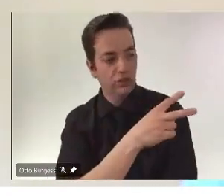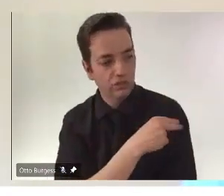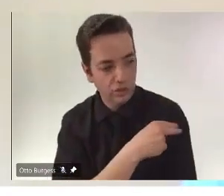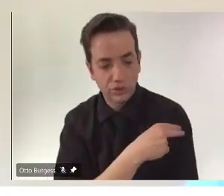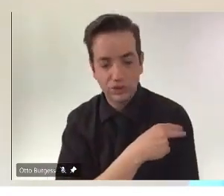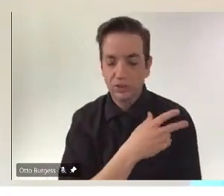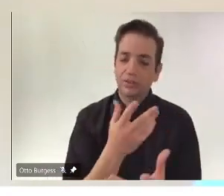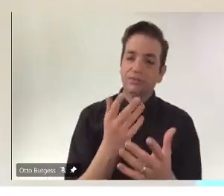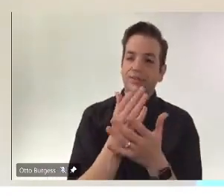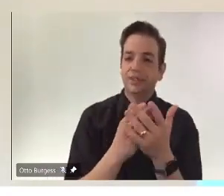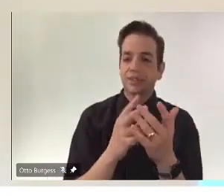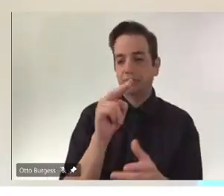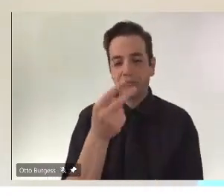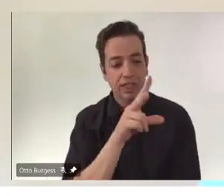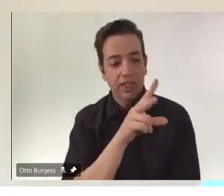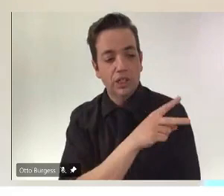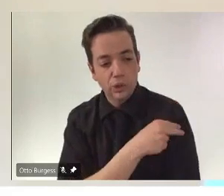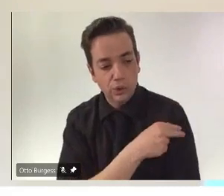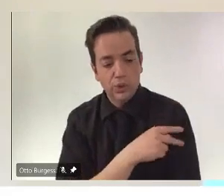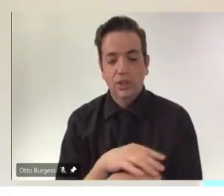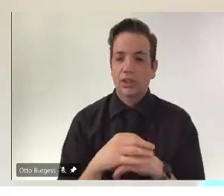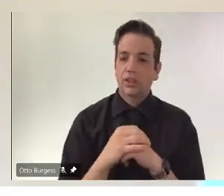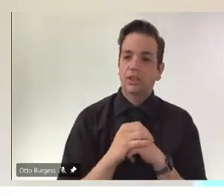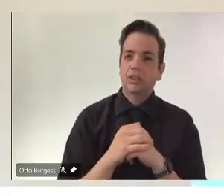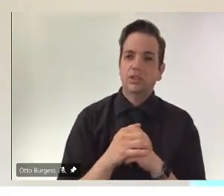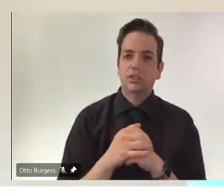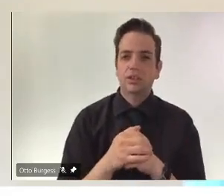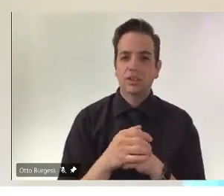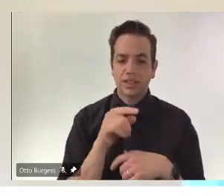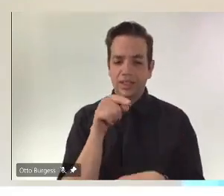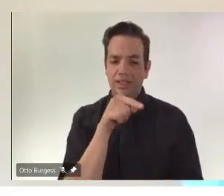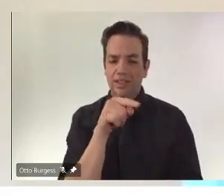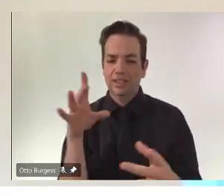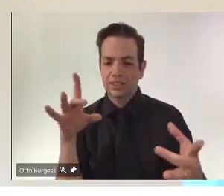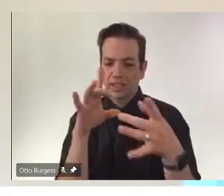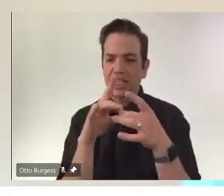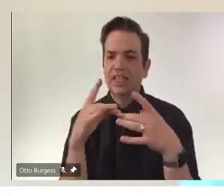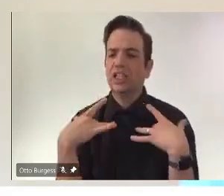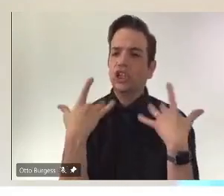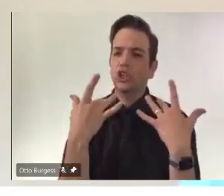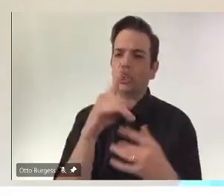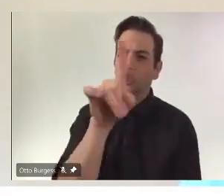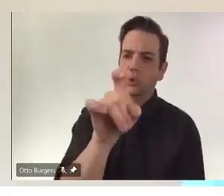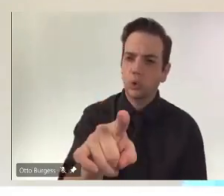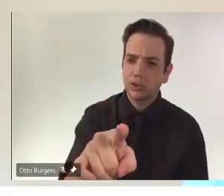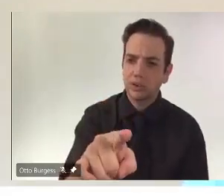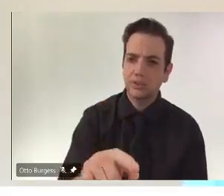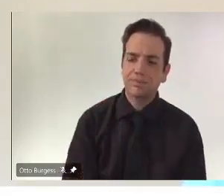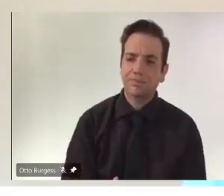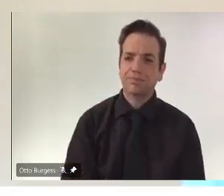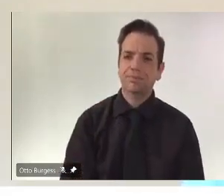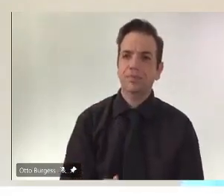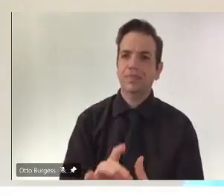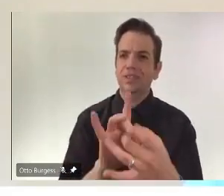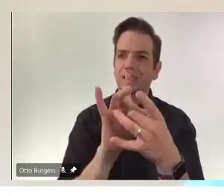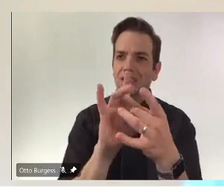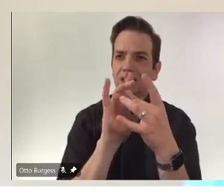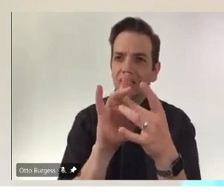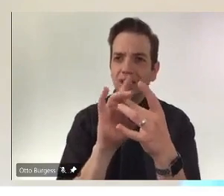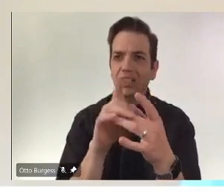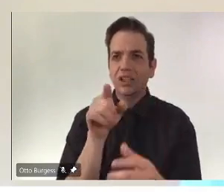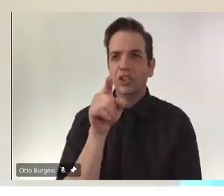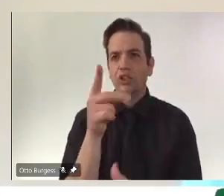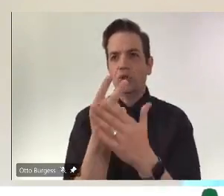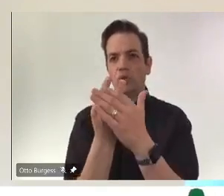you know, I will say that, and this also relates to the earlier question that about, you know, as we look forward to a highly vaccinated